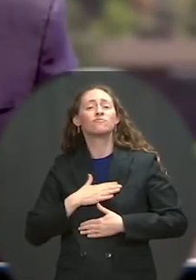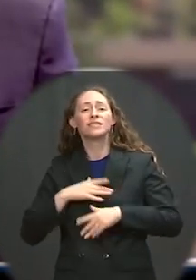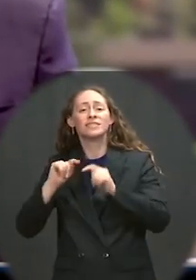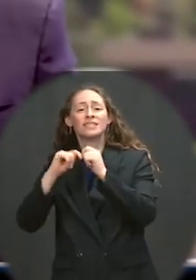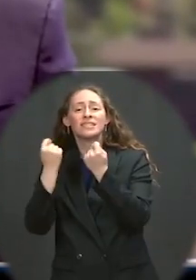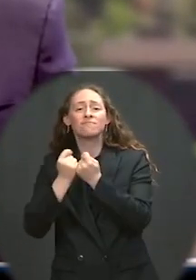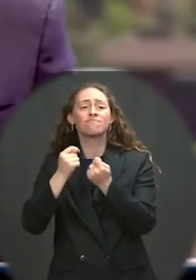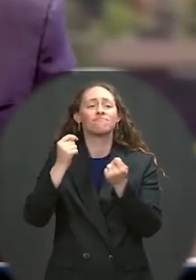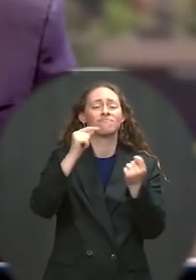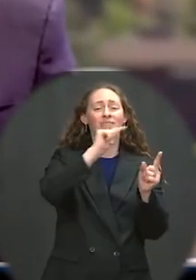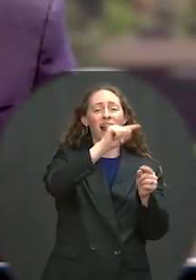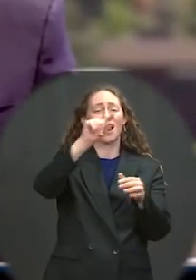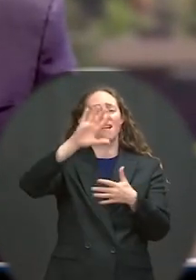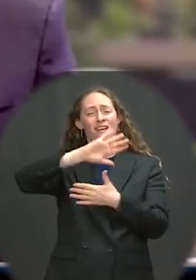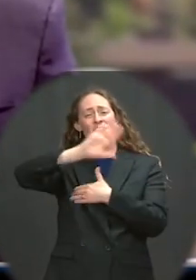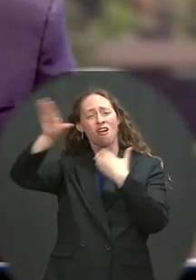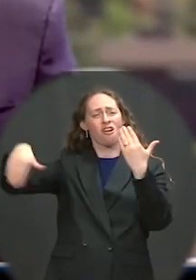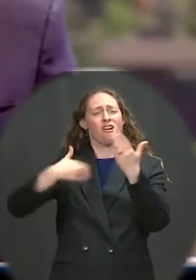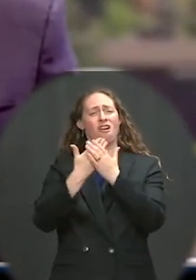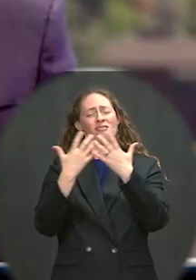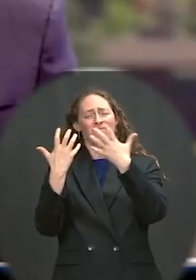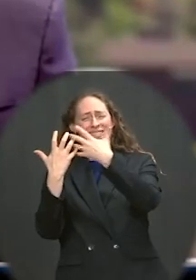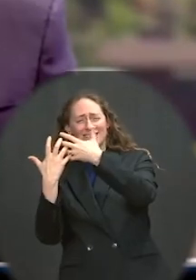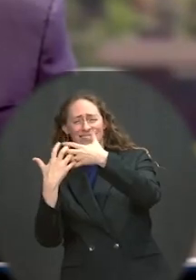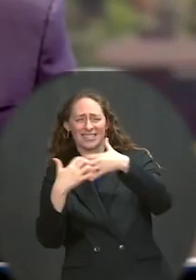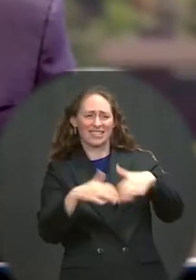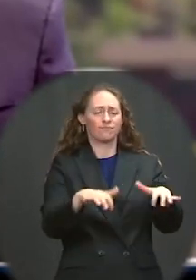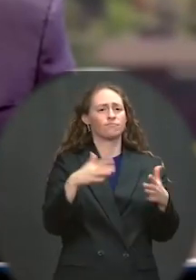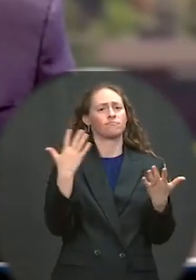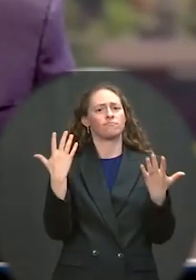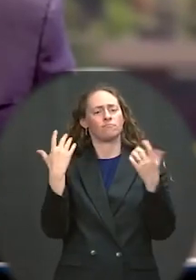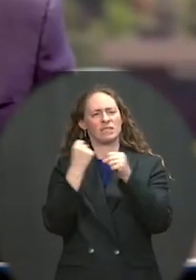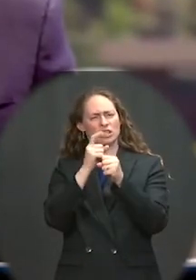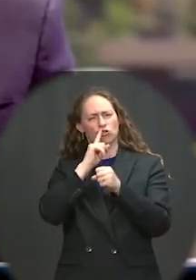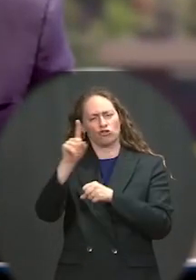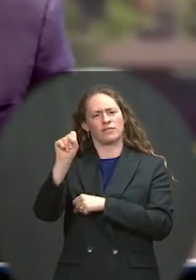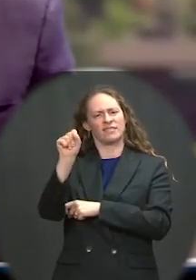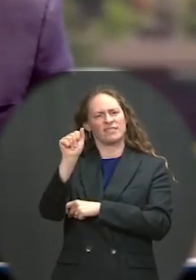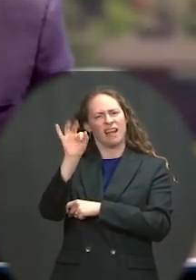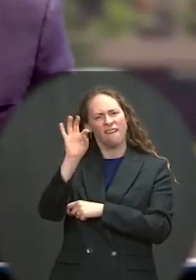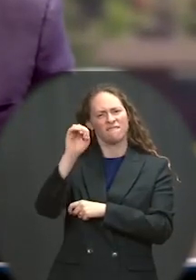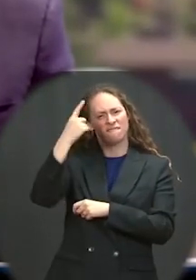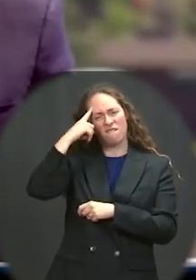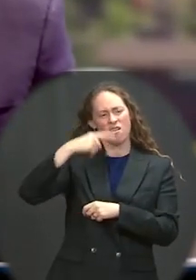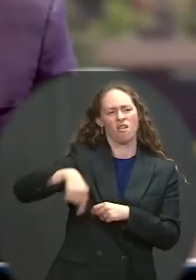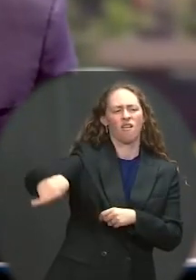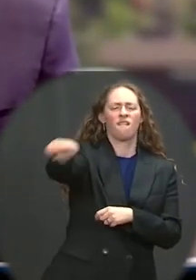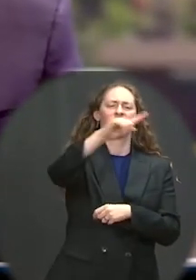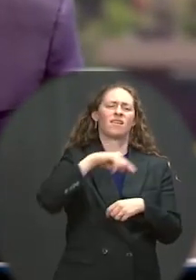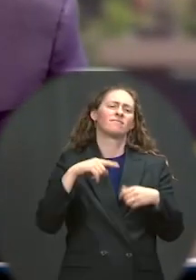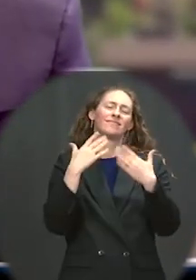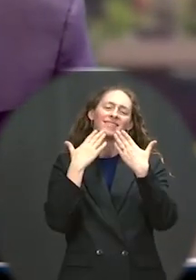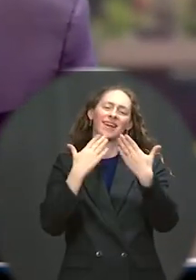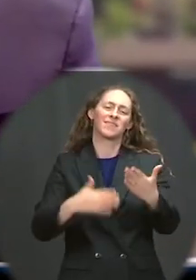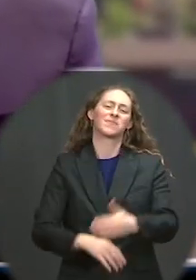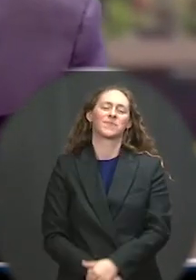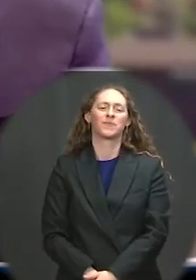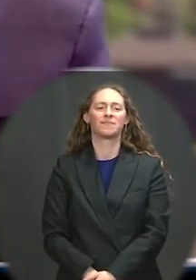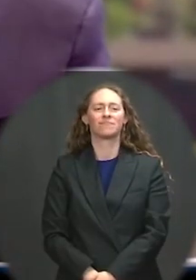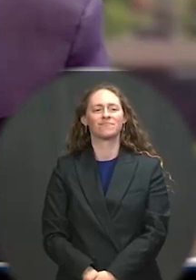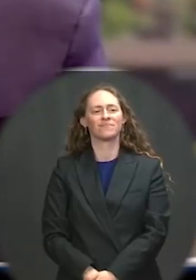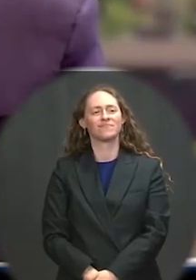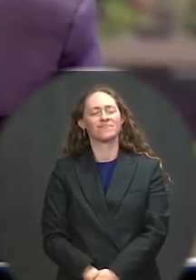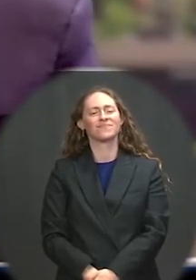call of duty to try to make it work. And you did. And I hear that Mrs. Paula Springer's cookies for cadets were